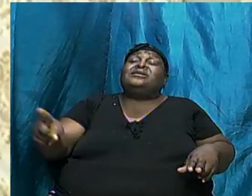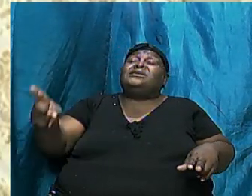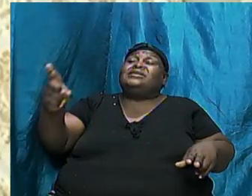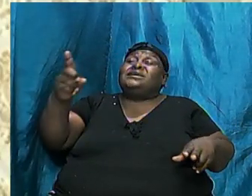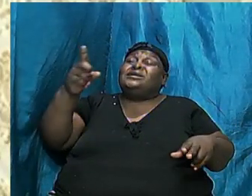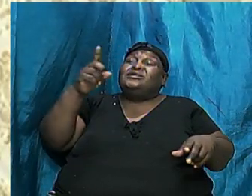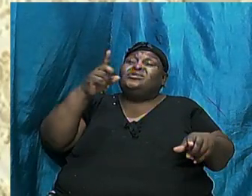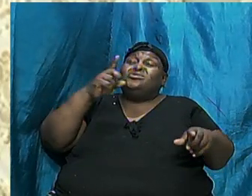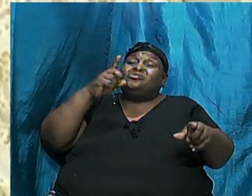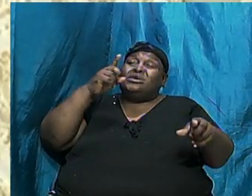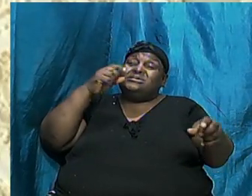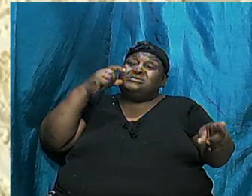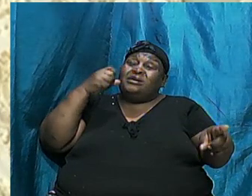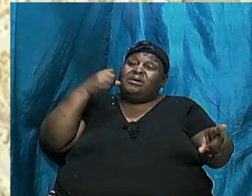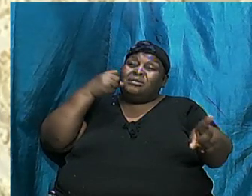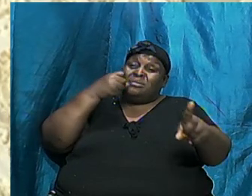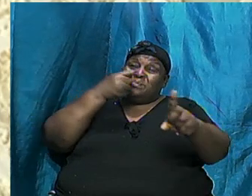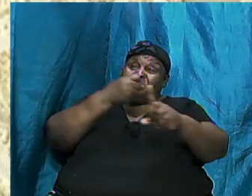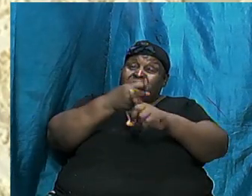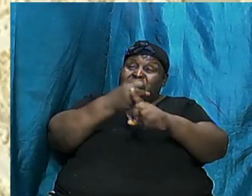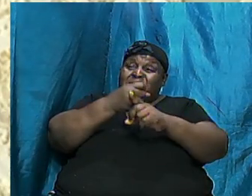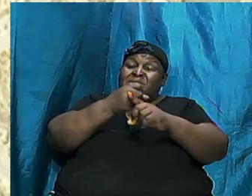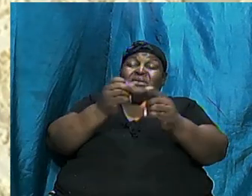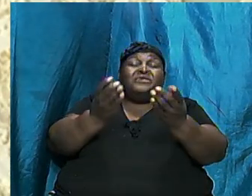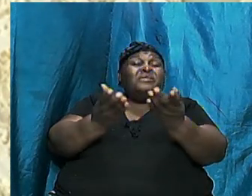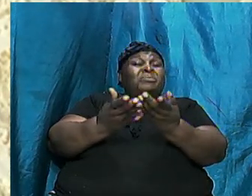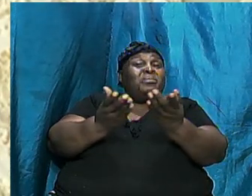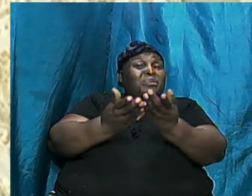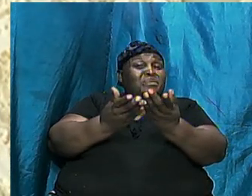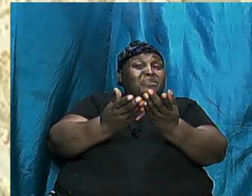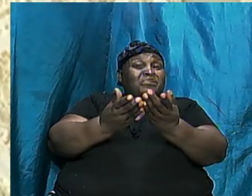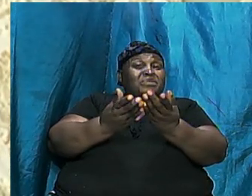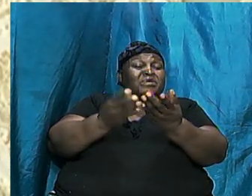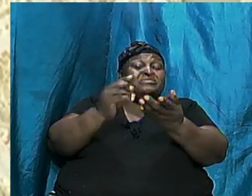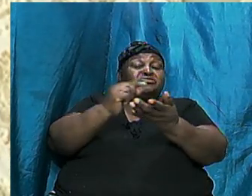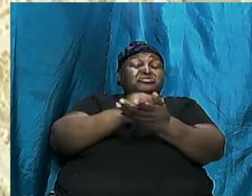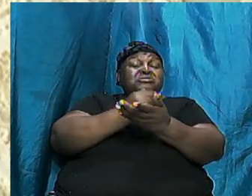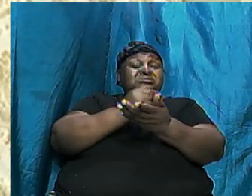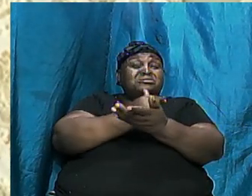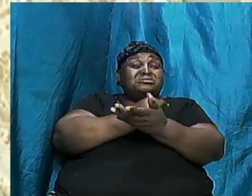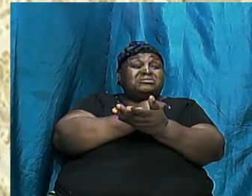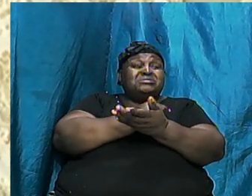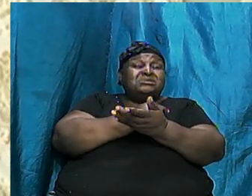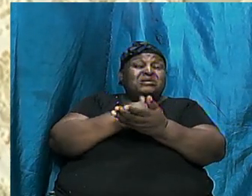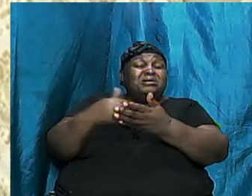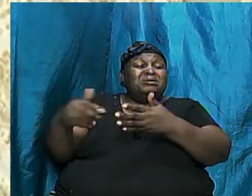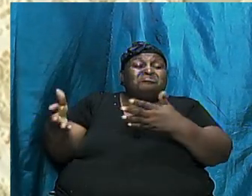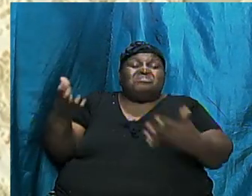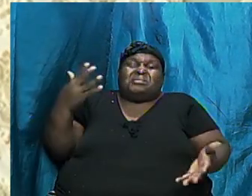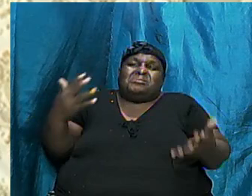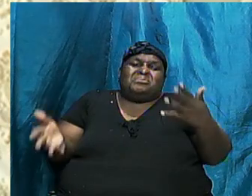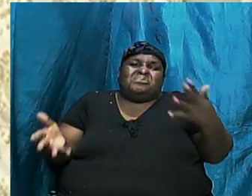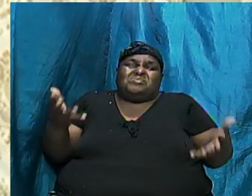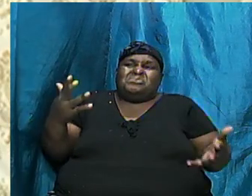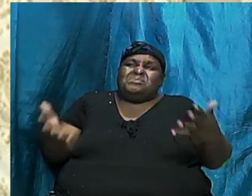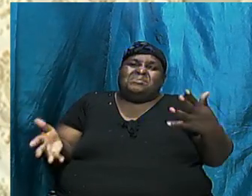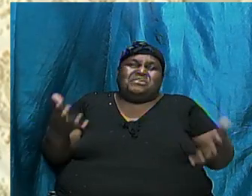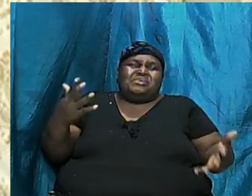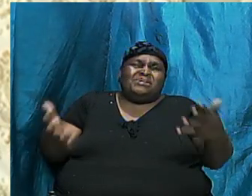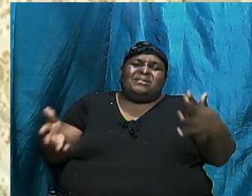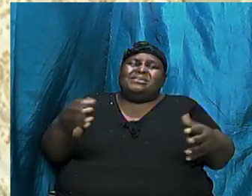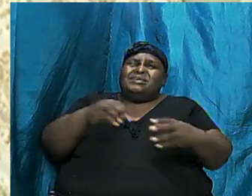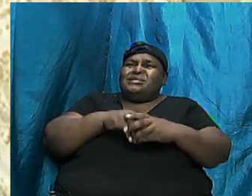cause to be you know wavery in the minds of